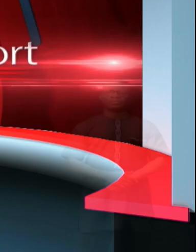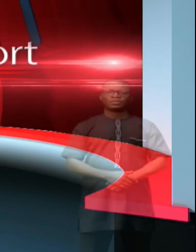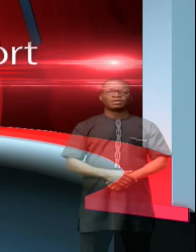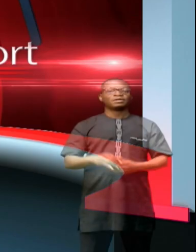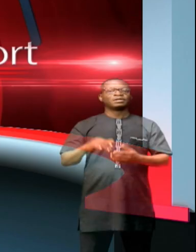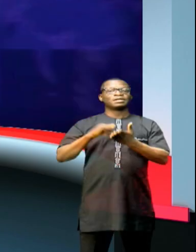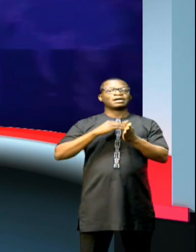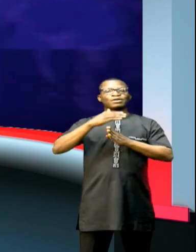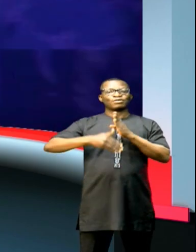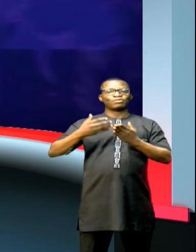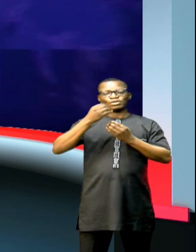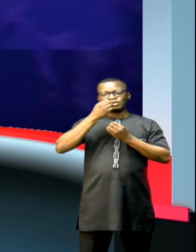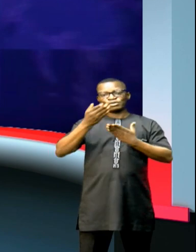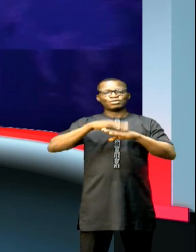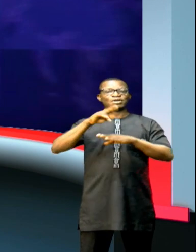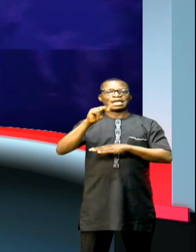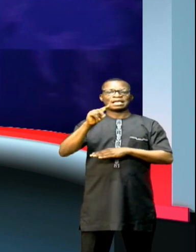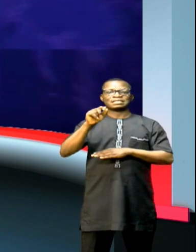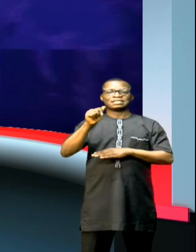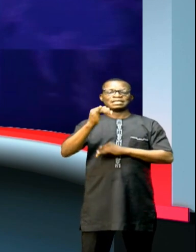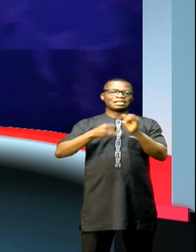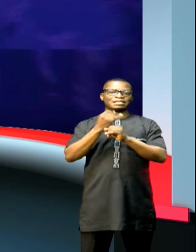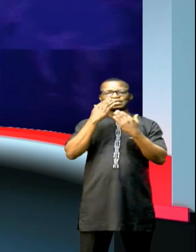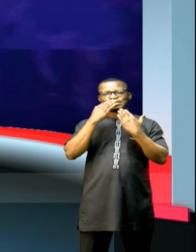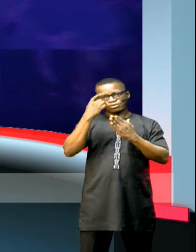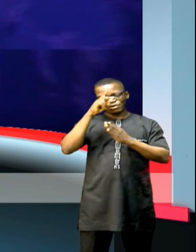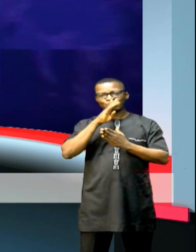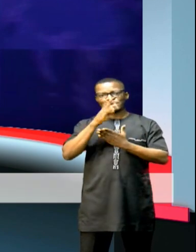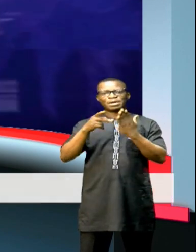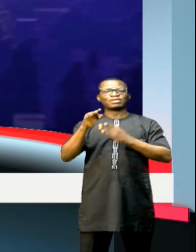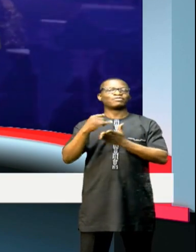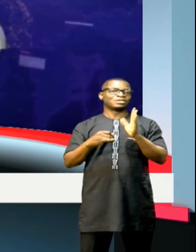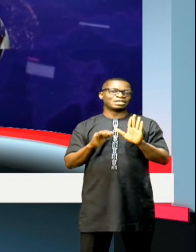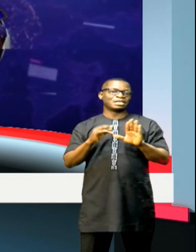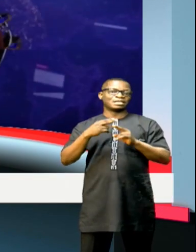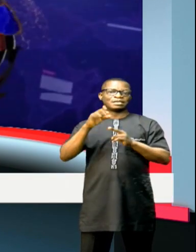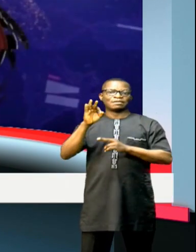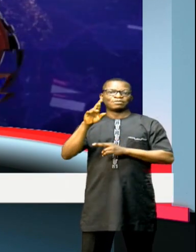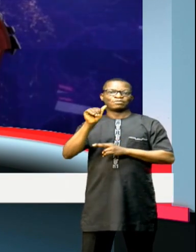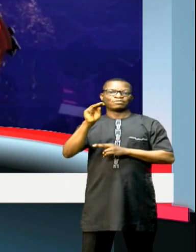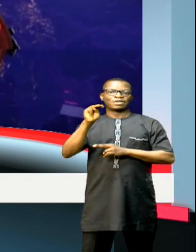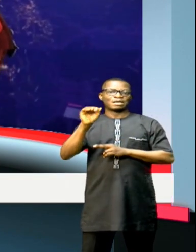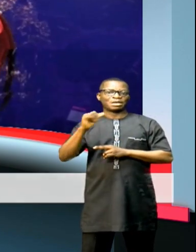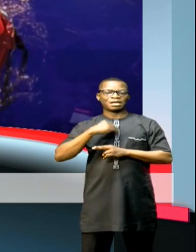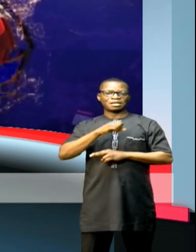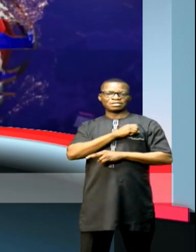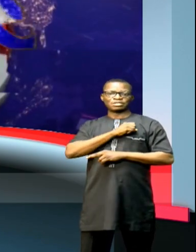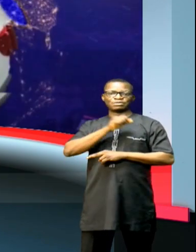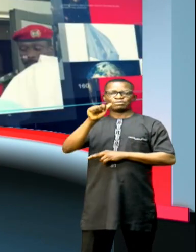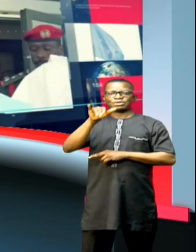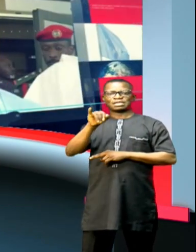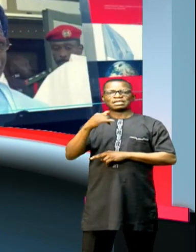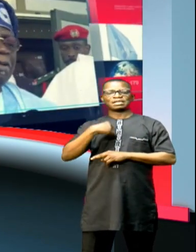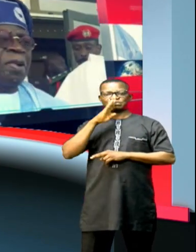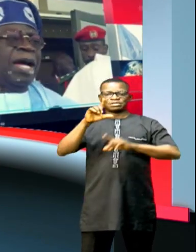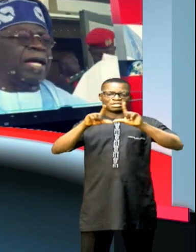That concludes the news on NTA International. Thank you for being a part of it. My name is Frama Panyi and Shagun Ajayi